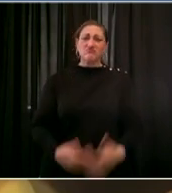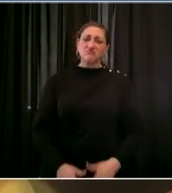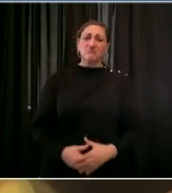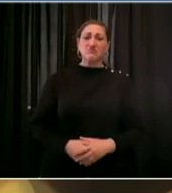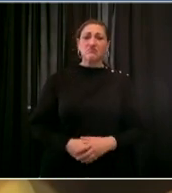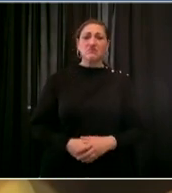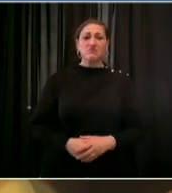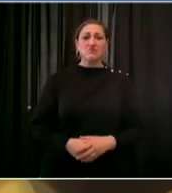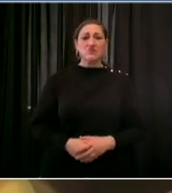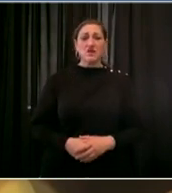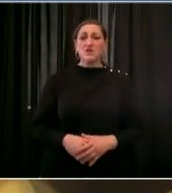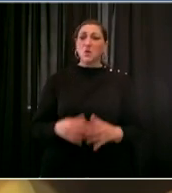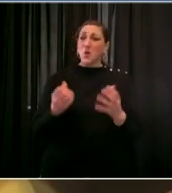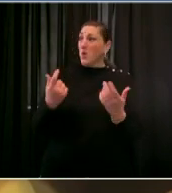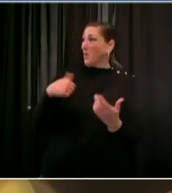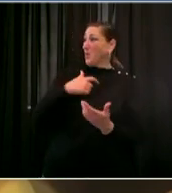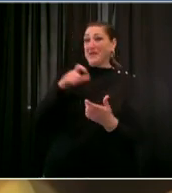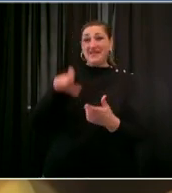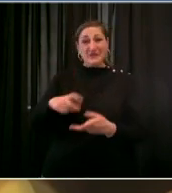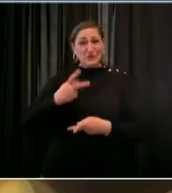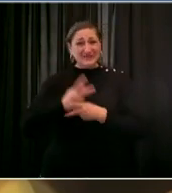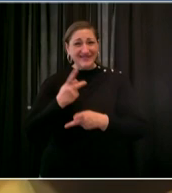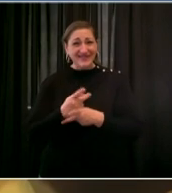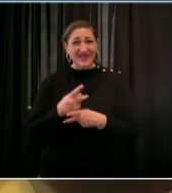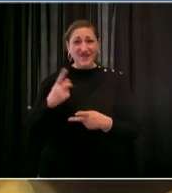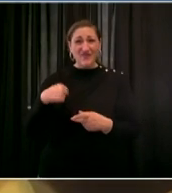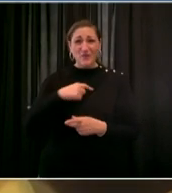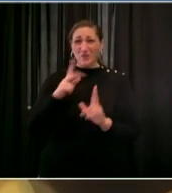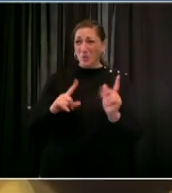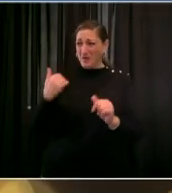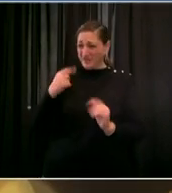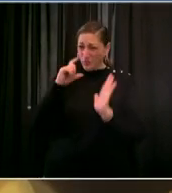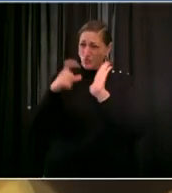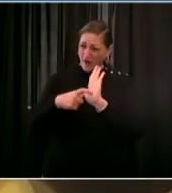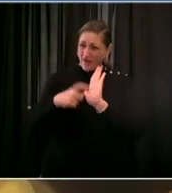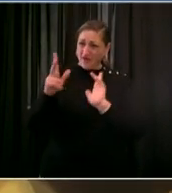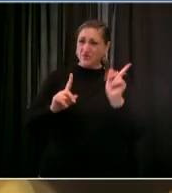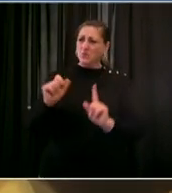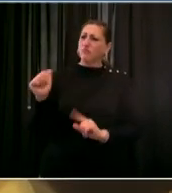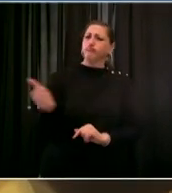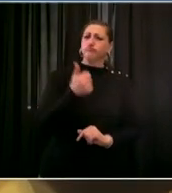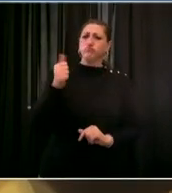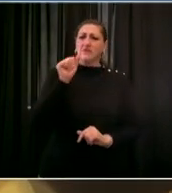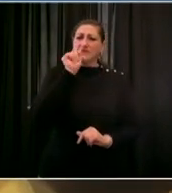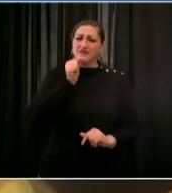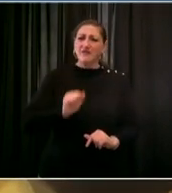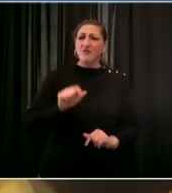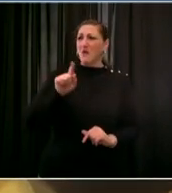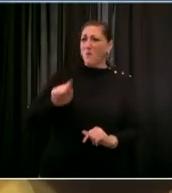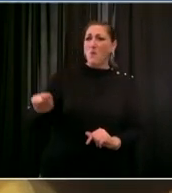those in need step over those who are suffering or ignore those calls for help